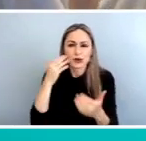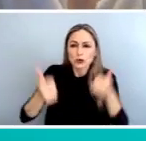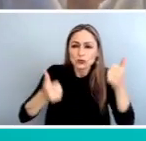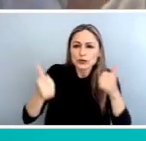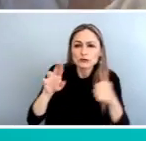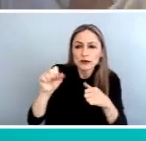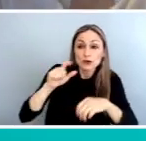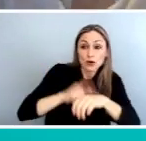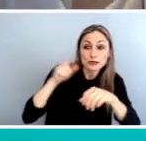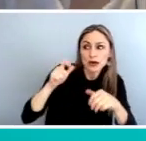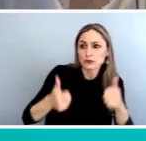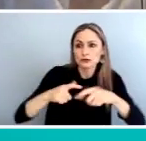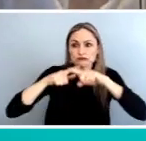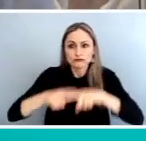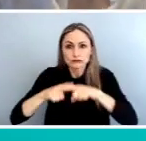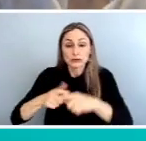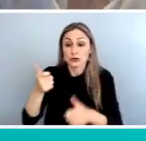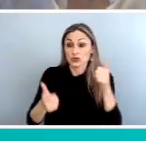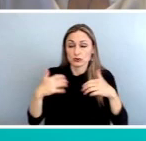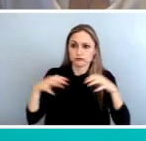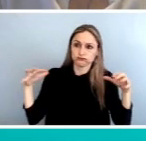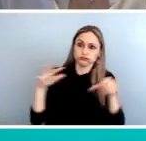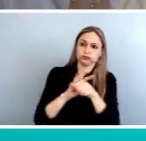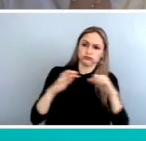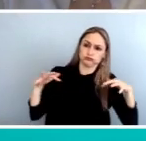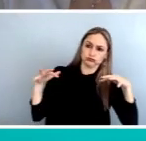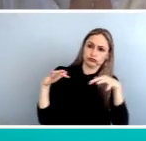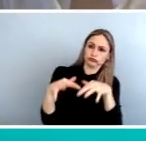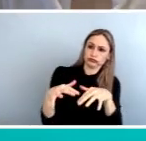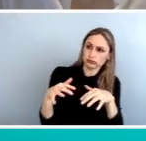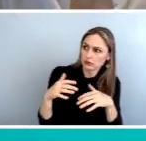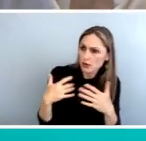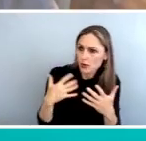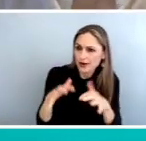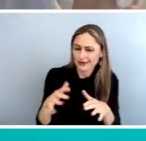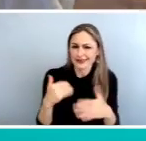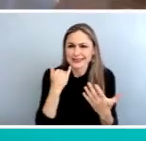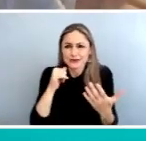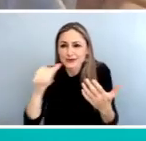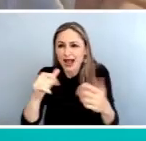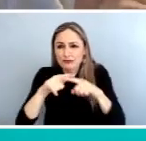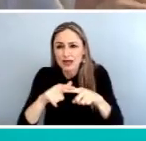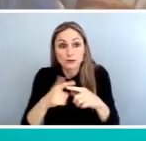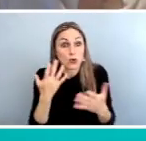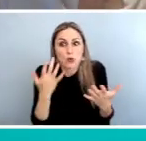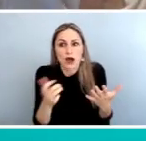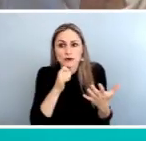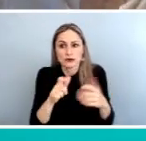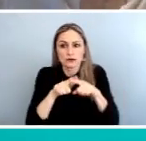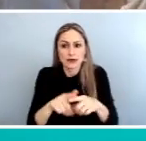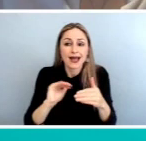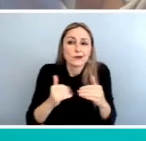which ones are carrying a lot of riders in cases when they're not reliable why they're not reliable and how we can fix things and improve them for